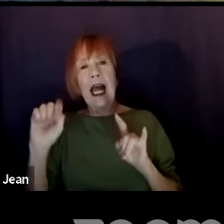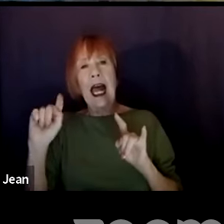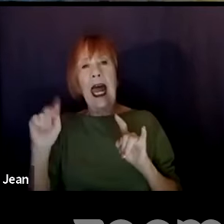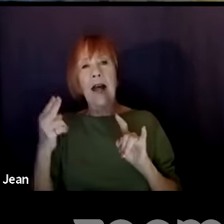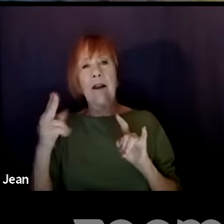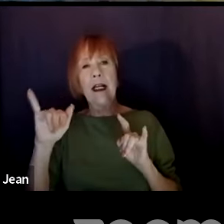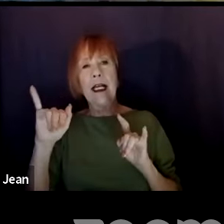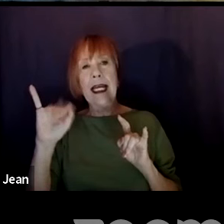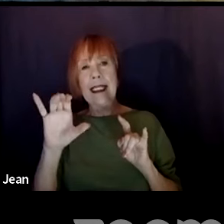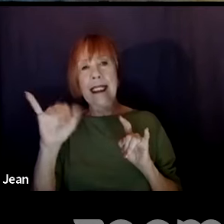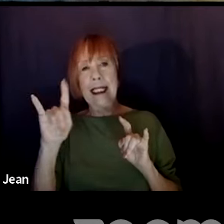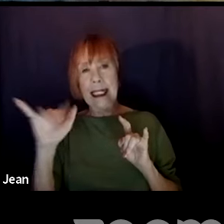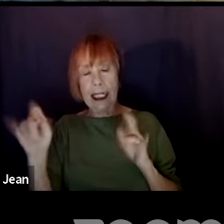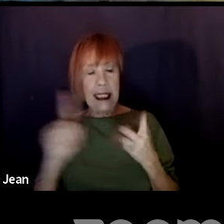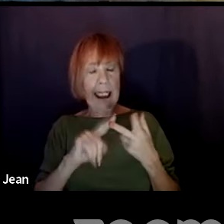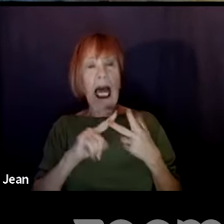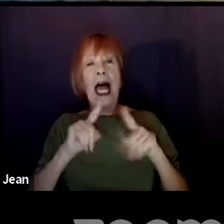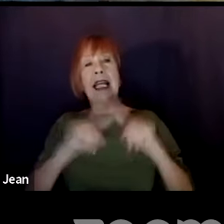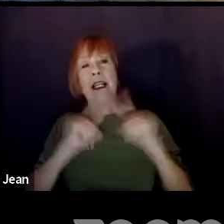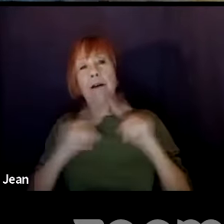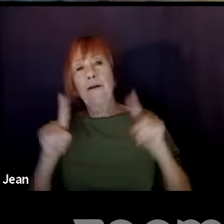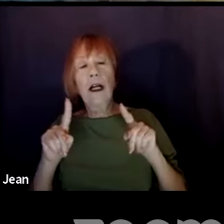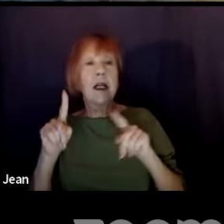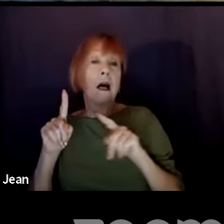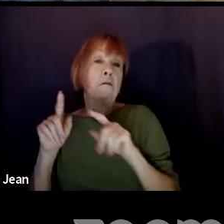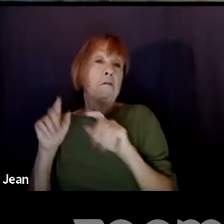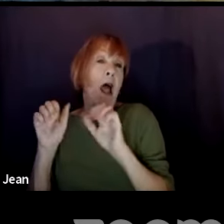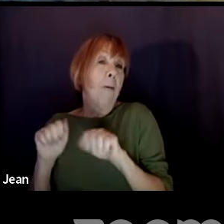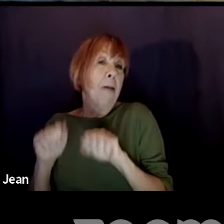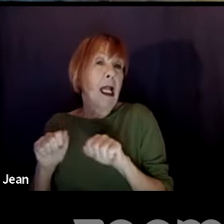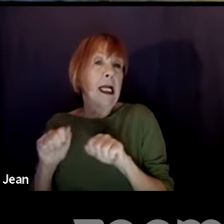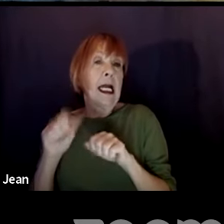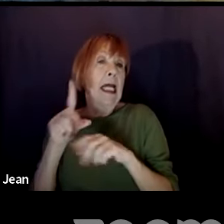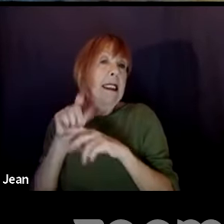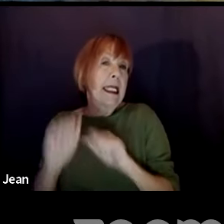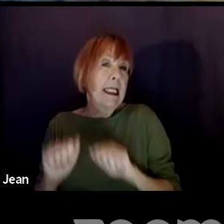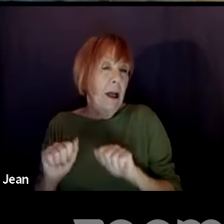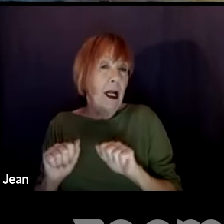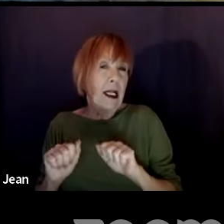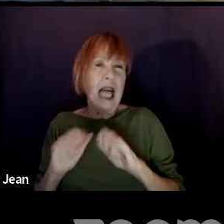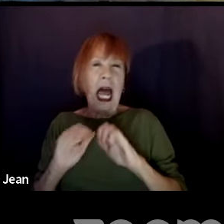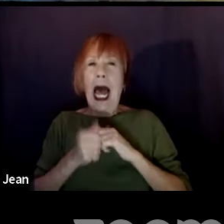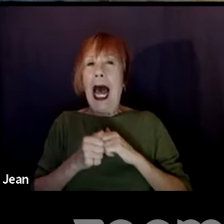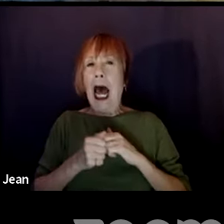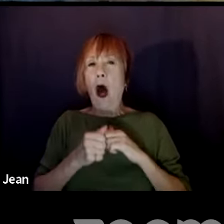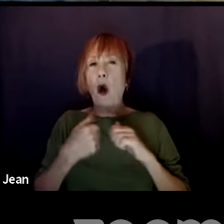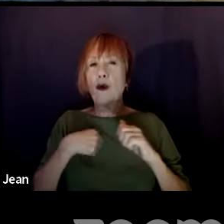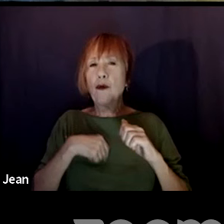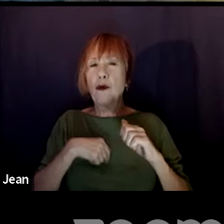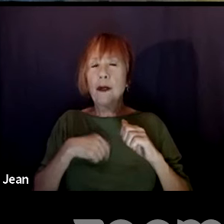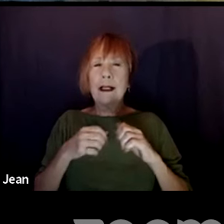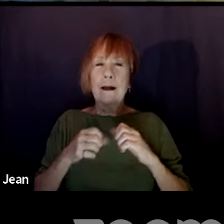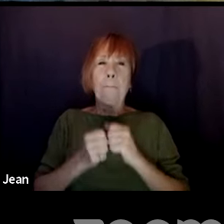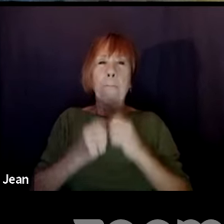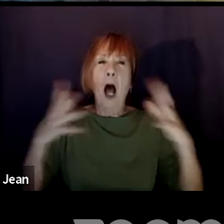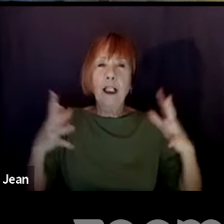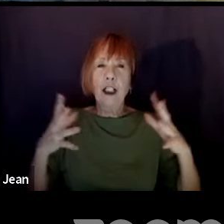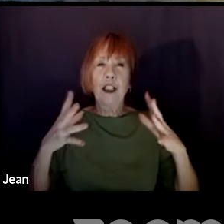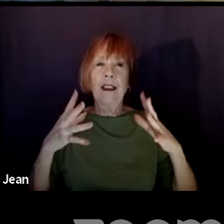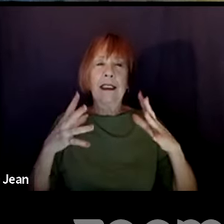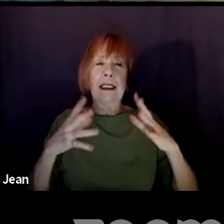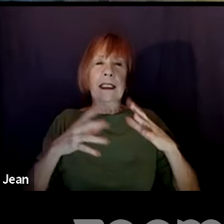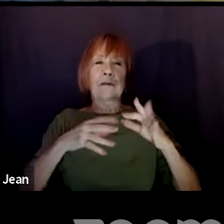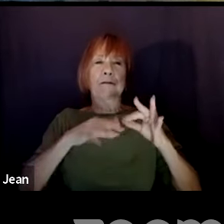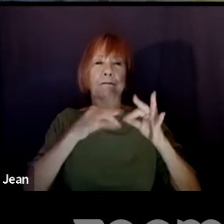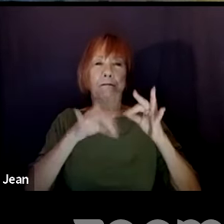different abilities or disabilities within screenplays? How far do we go down that rabbit hole?